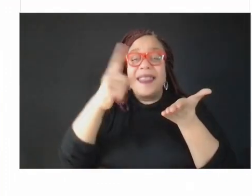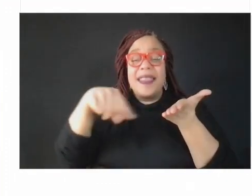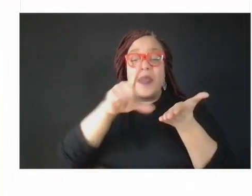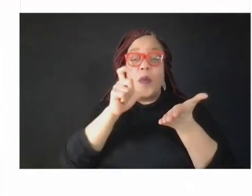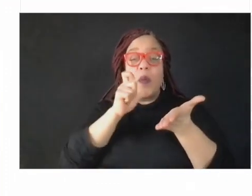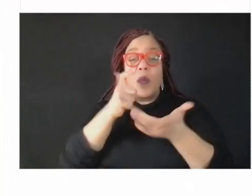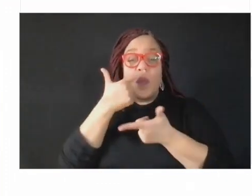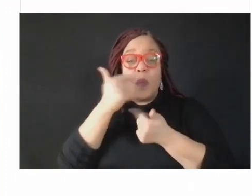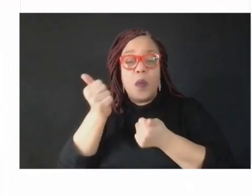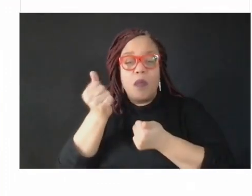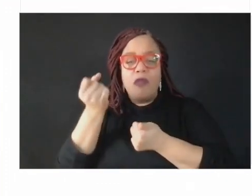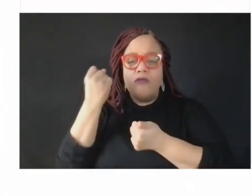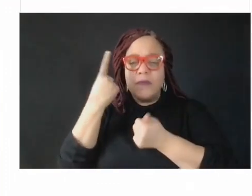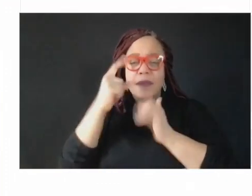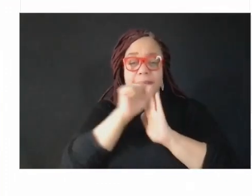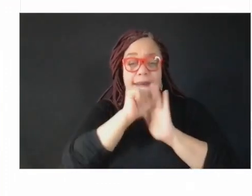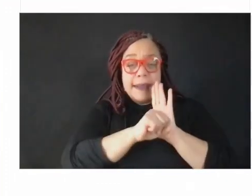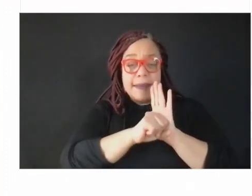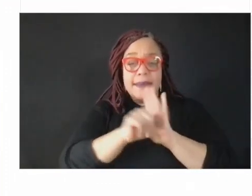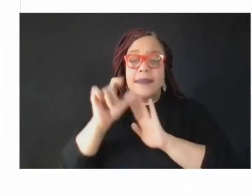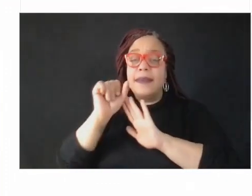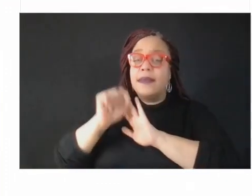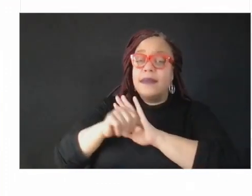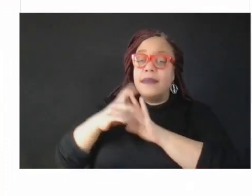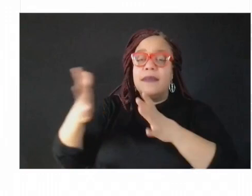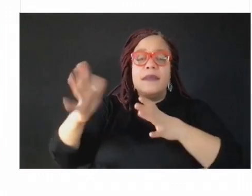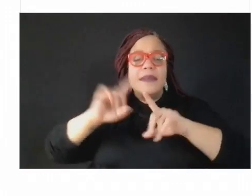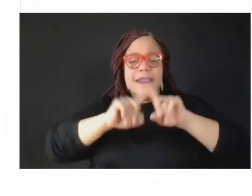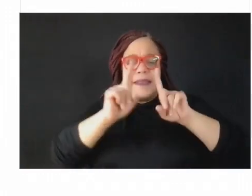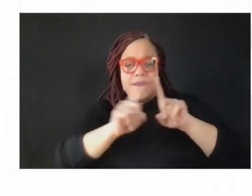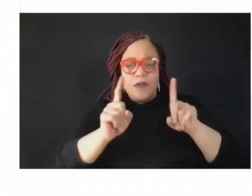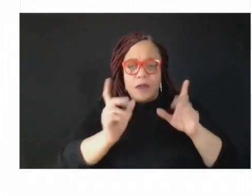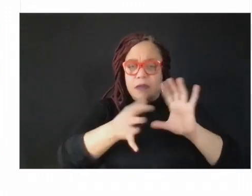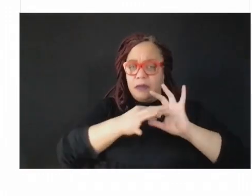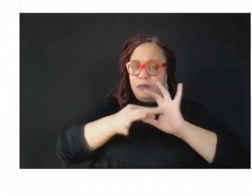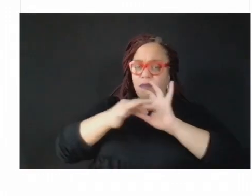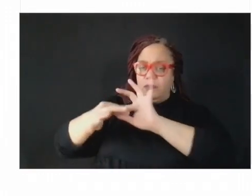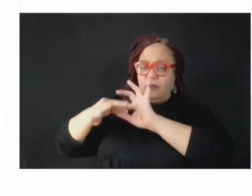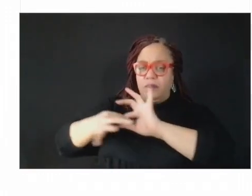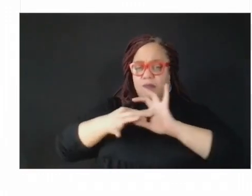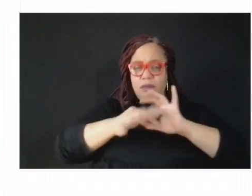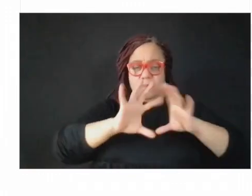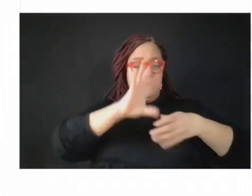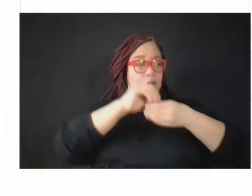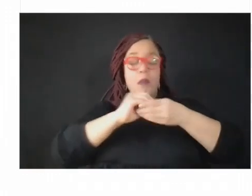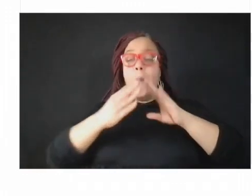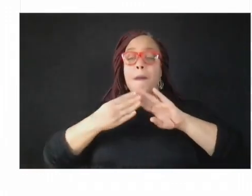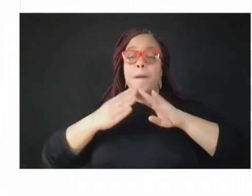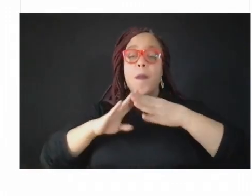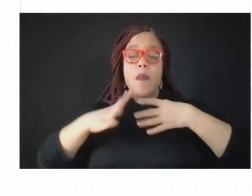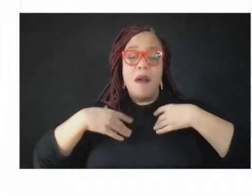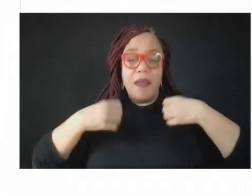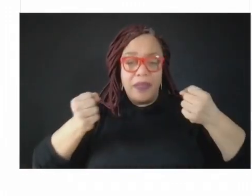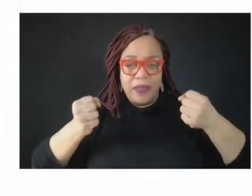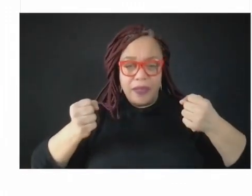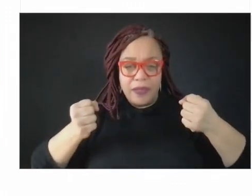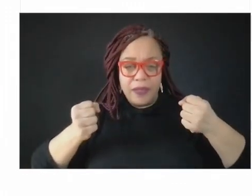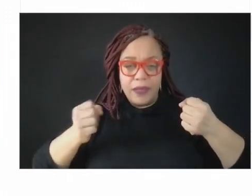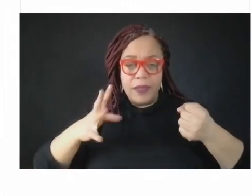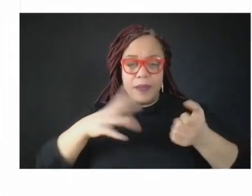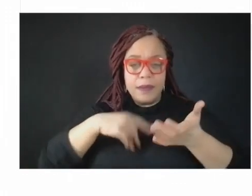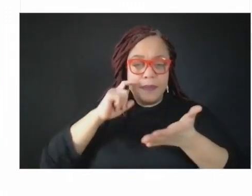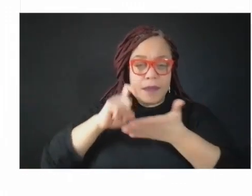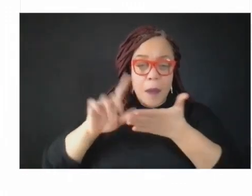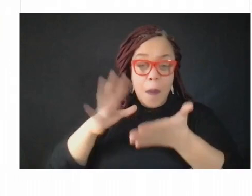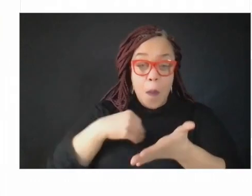by state overview of various things related to community health workers, that they look at a white paper just produced by the National Academy for